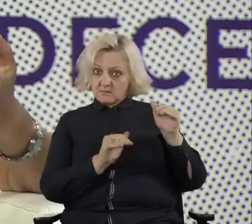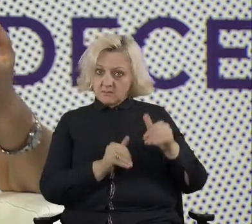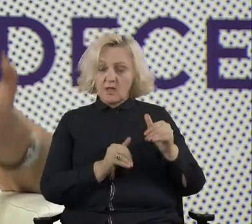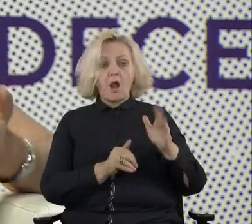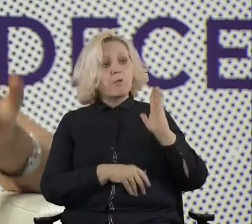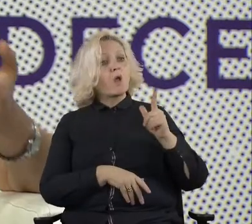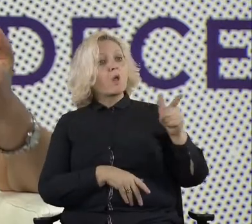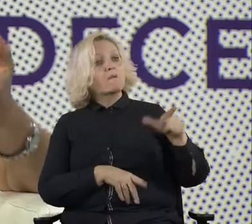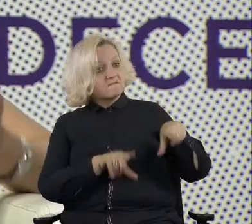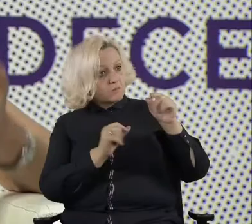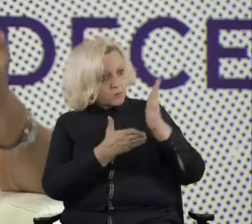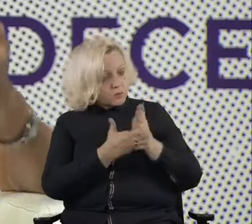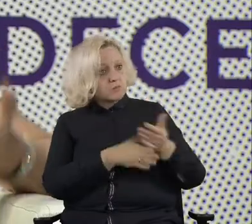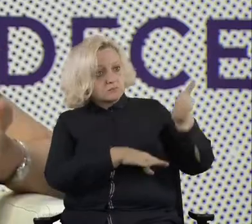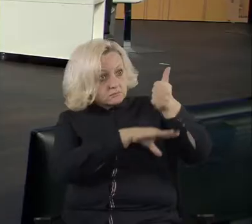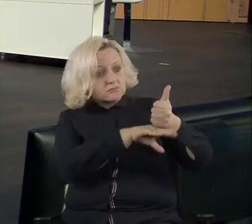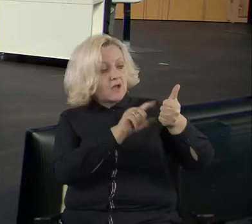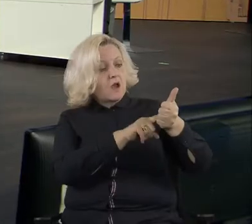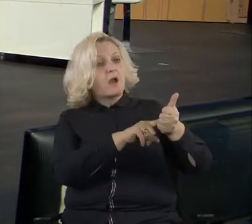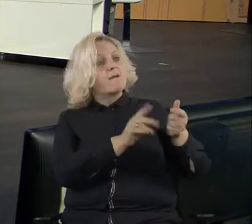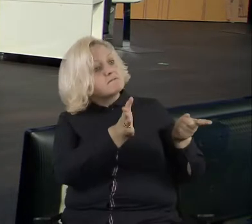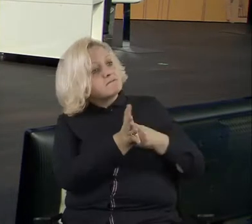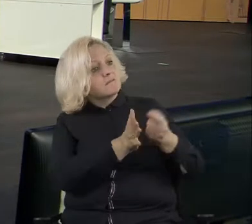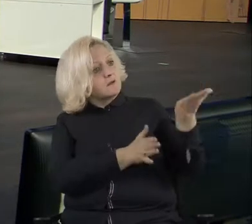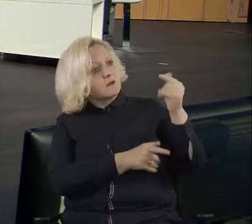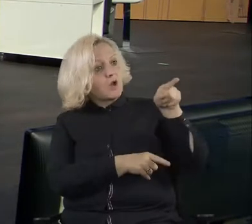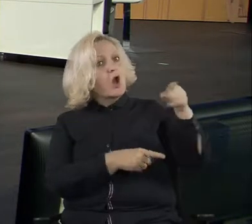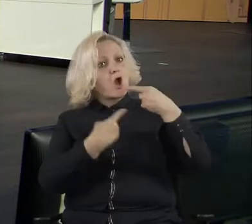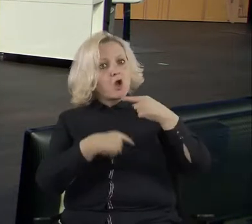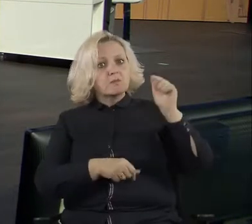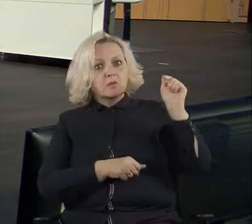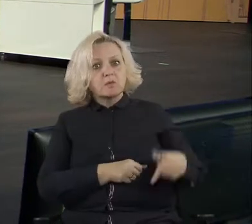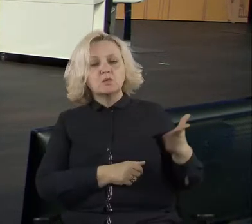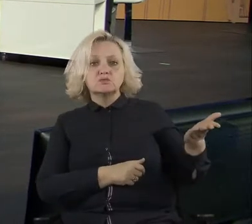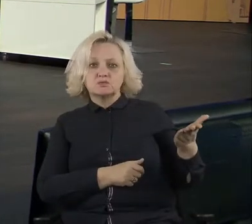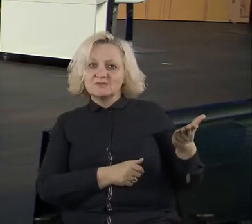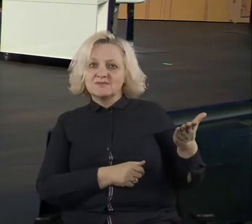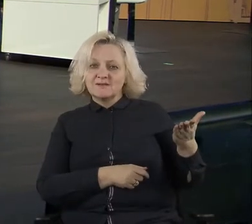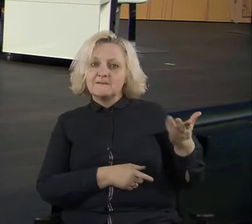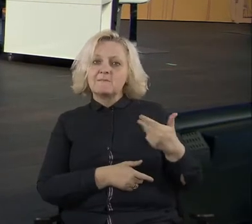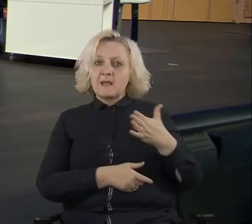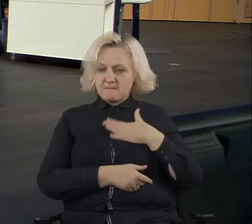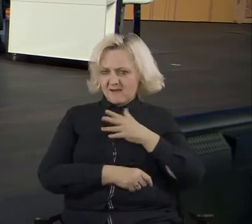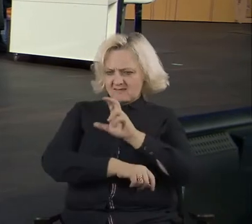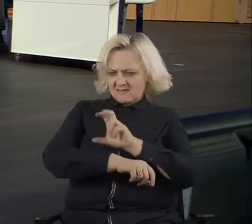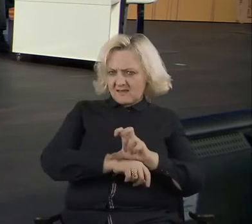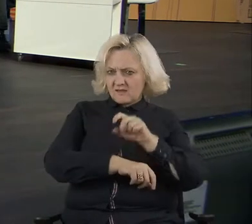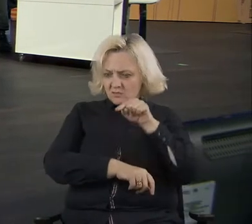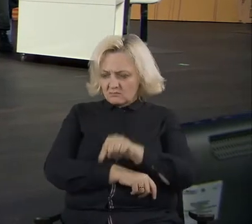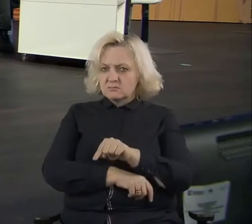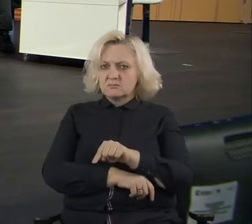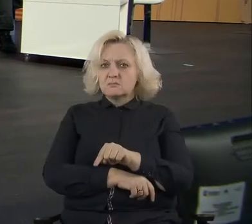um, that has certain bias within its design to be deployed, um, in the future.